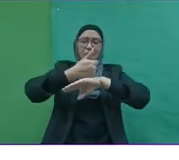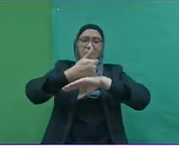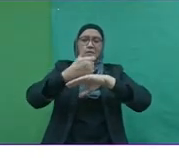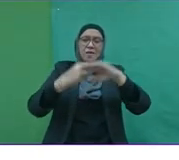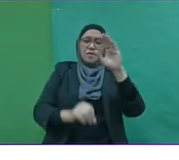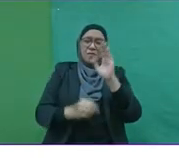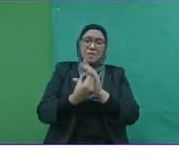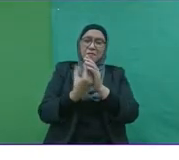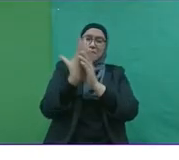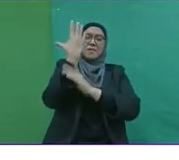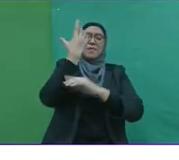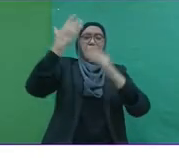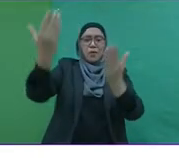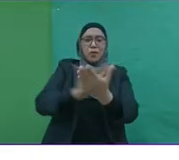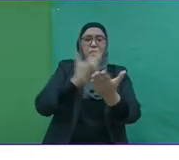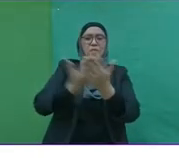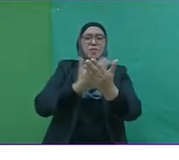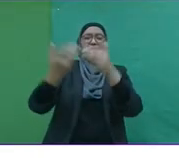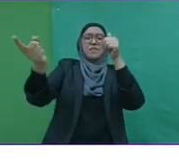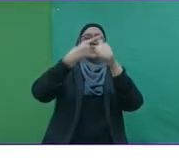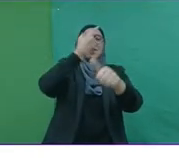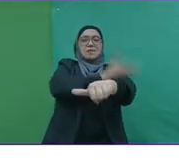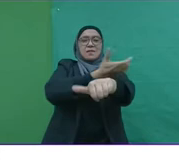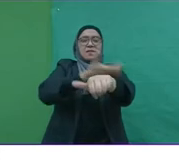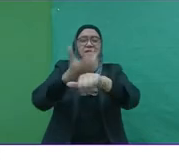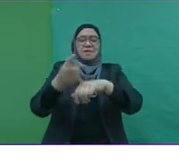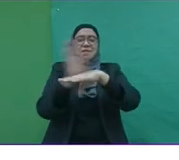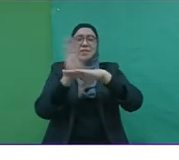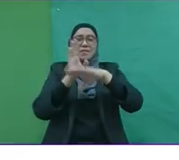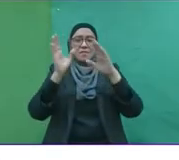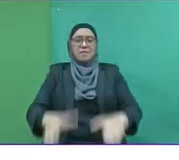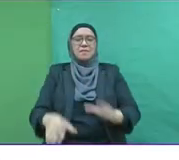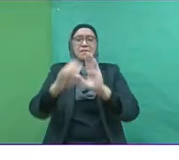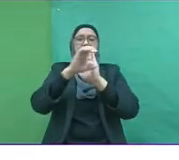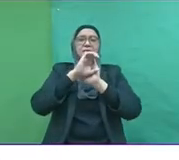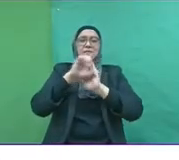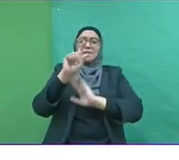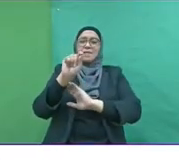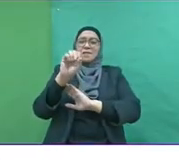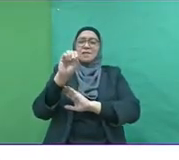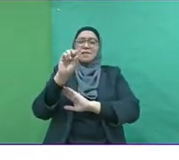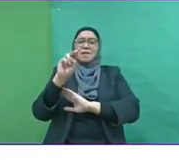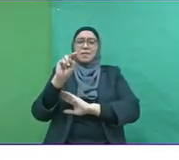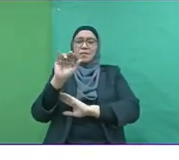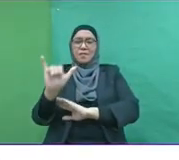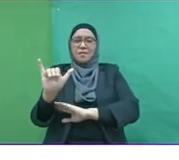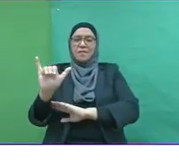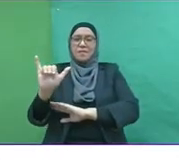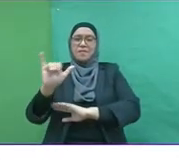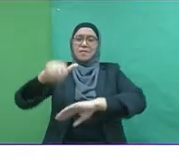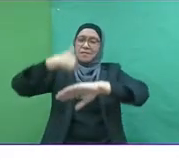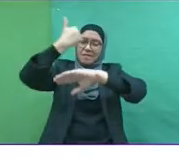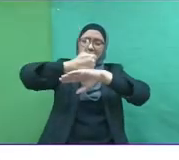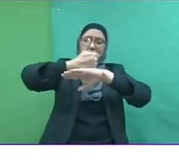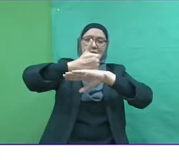of a lot of new first-generation entrepreneurs, people at Tan Sri Tony Fernandes that have set up